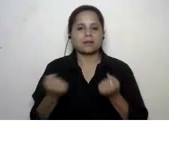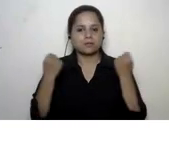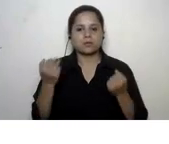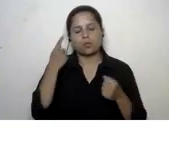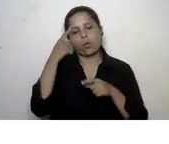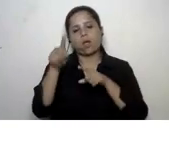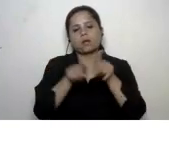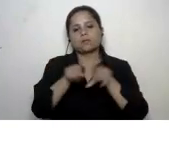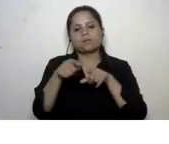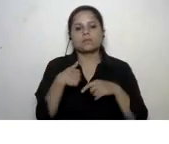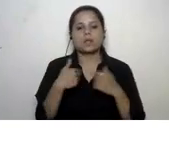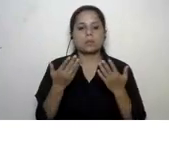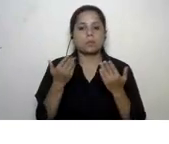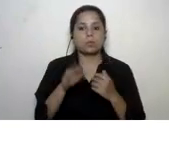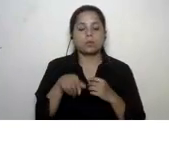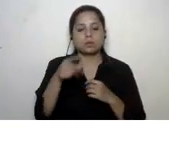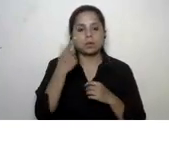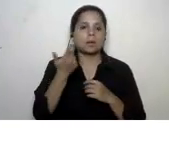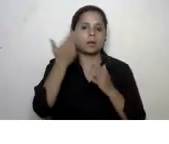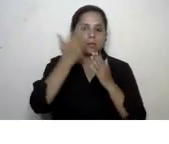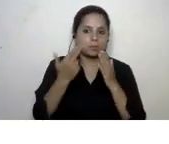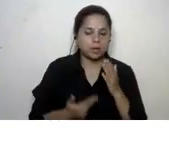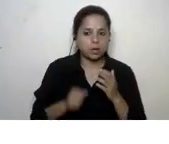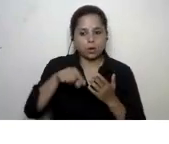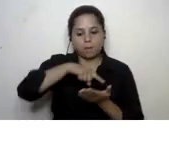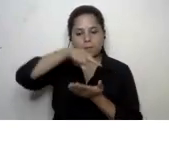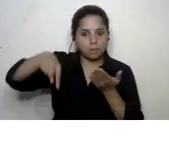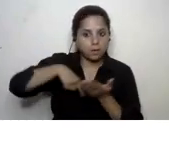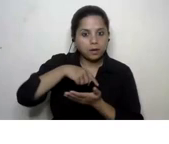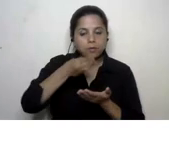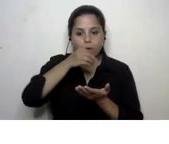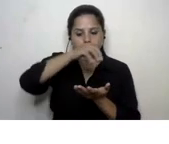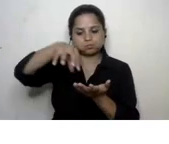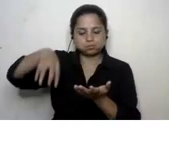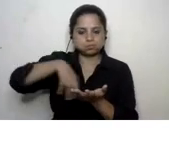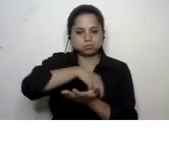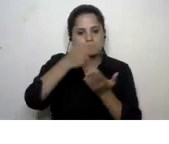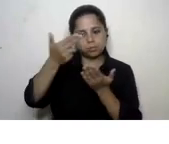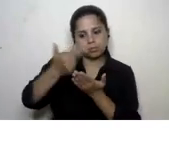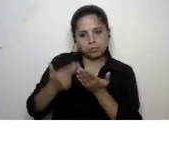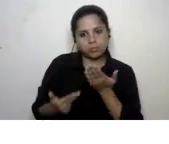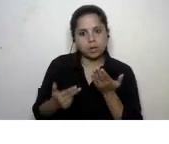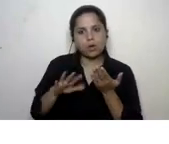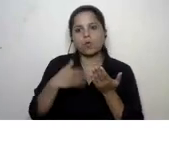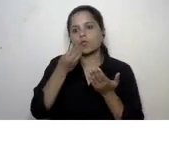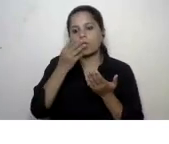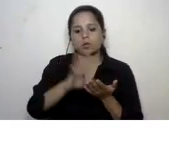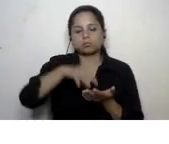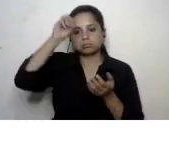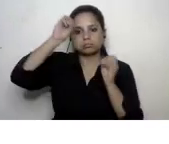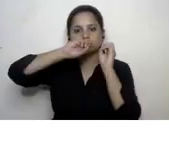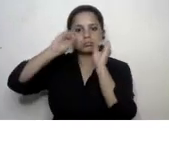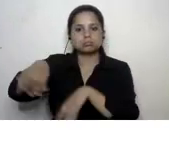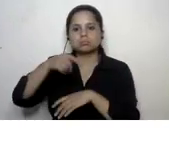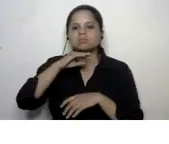for example we could have them draw a picture of their plate with their food items on it or food being thrown away in